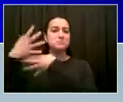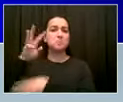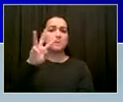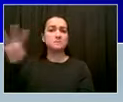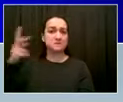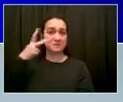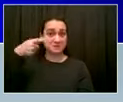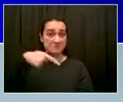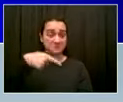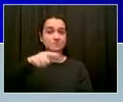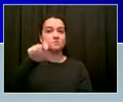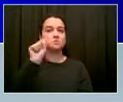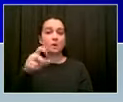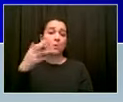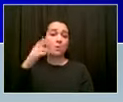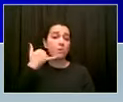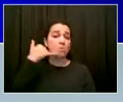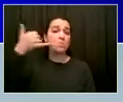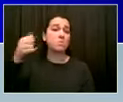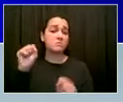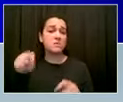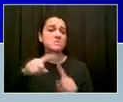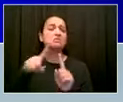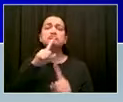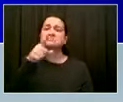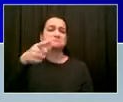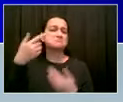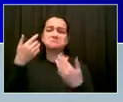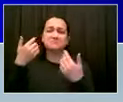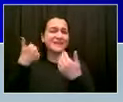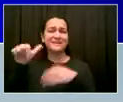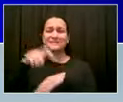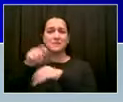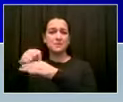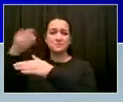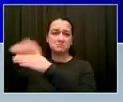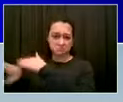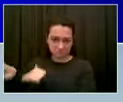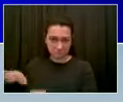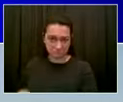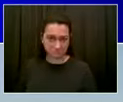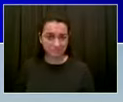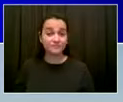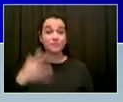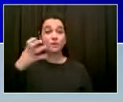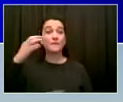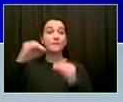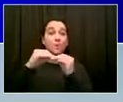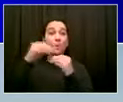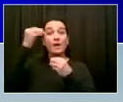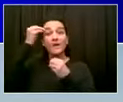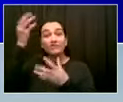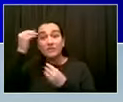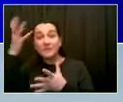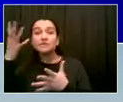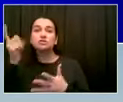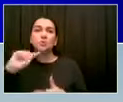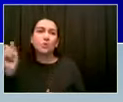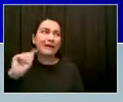If you want to make an appointment or you need more information, go to nyc.gov slash vaccine finder, or you can call 877-VAX